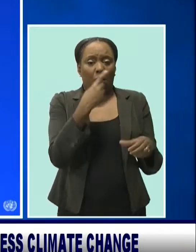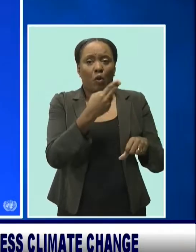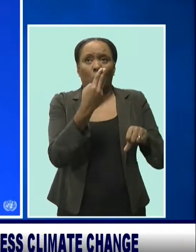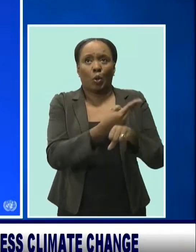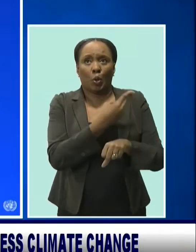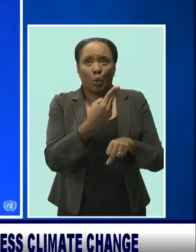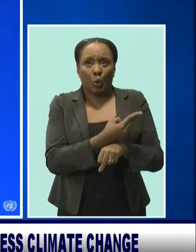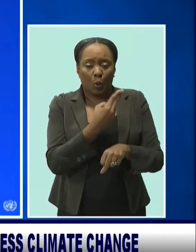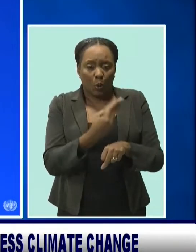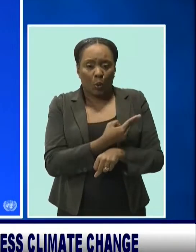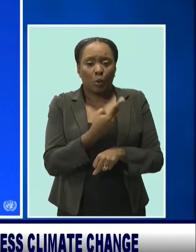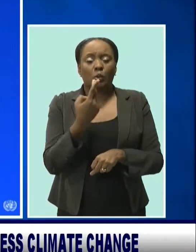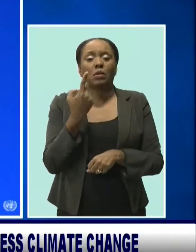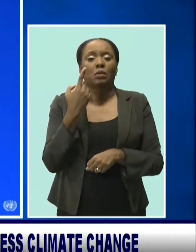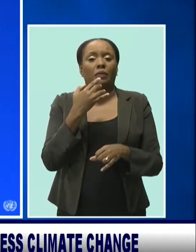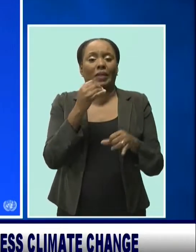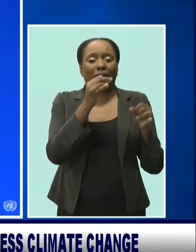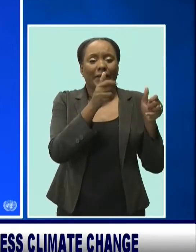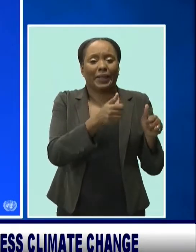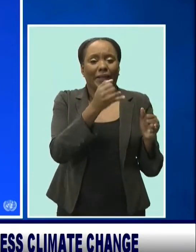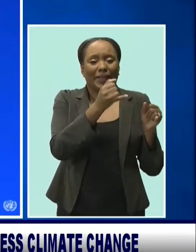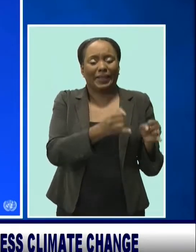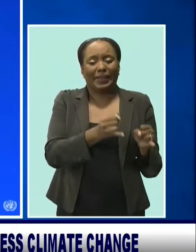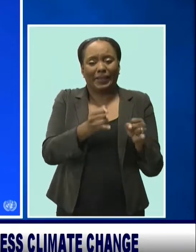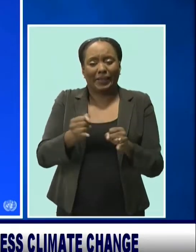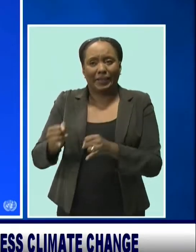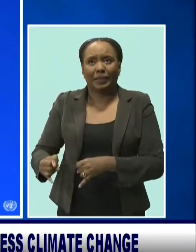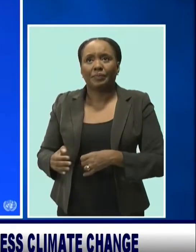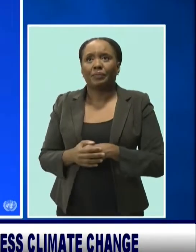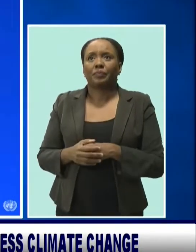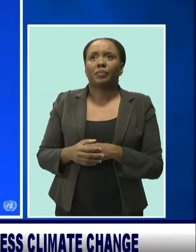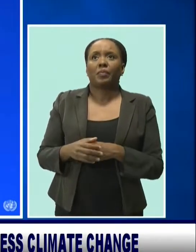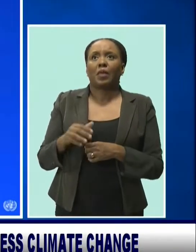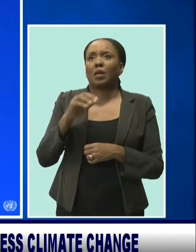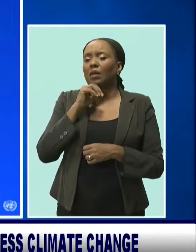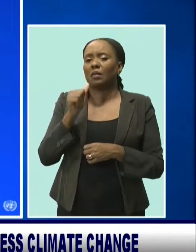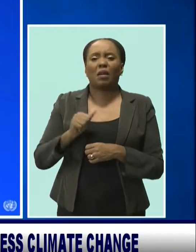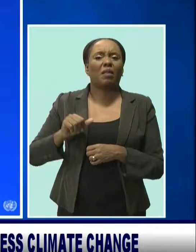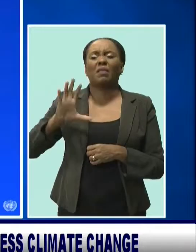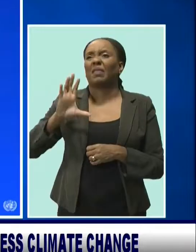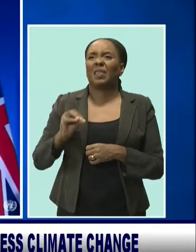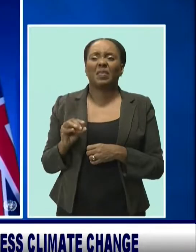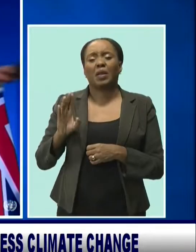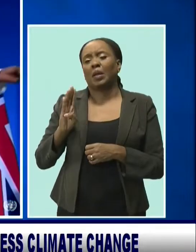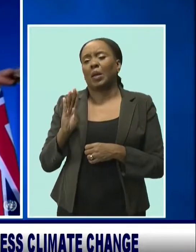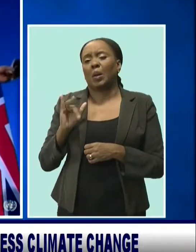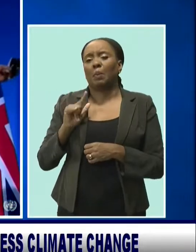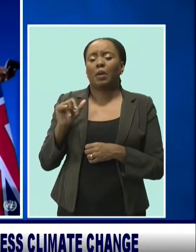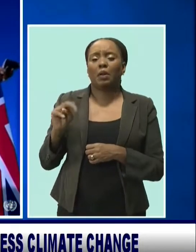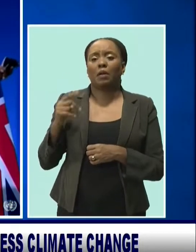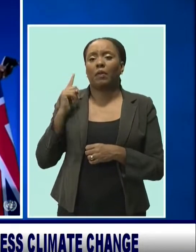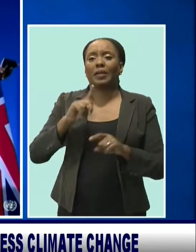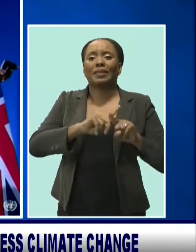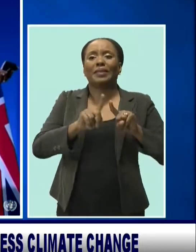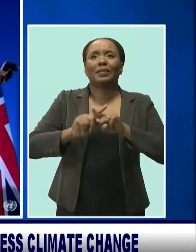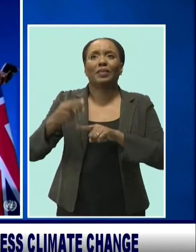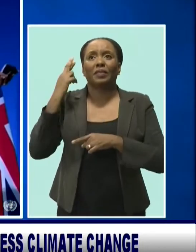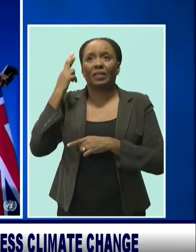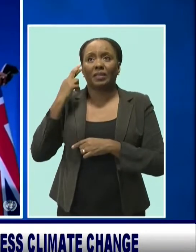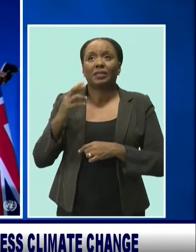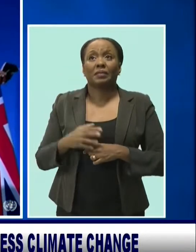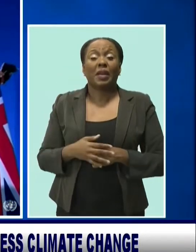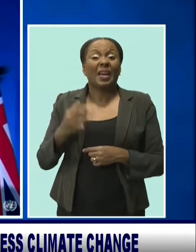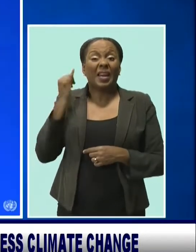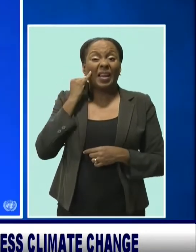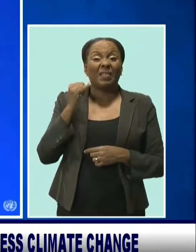we need to close, not the $50 billion being proposed for adaptation. And if 500 billion sounds big to